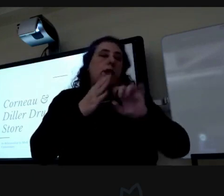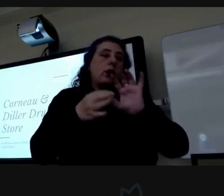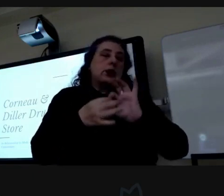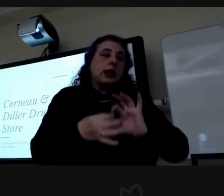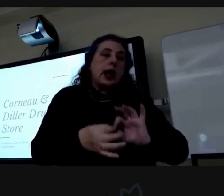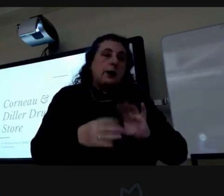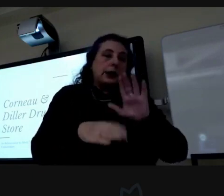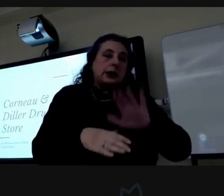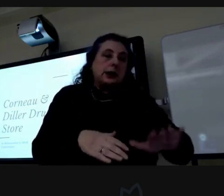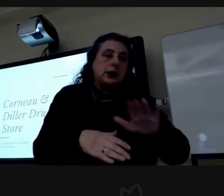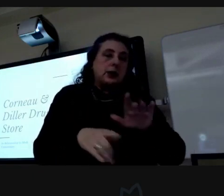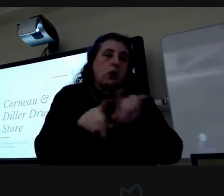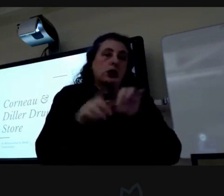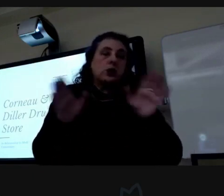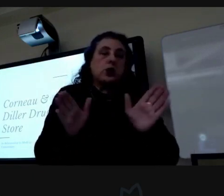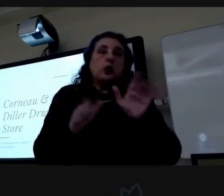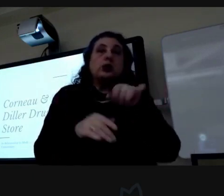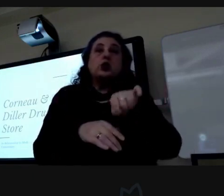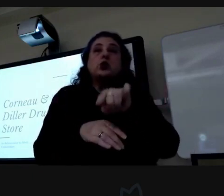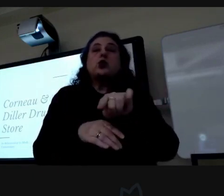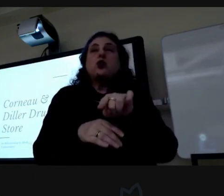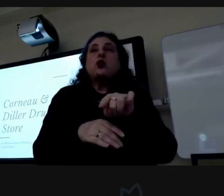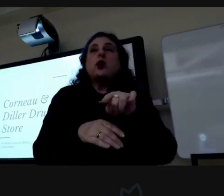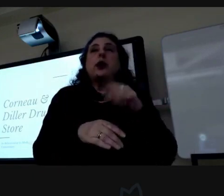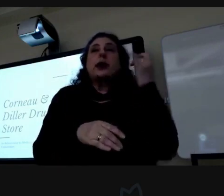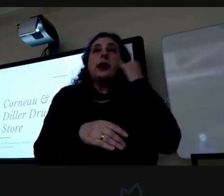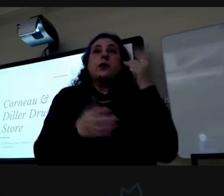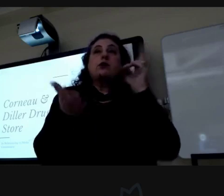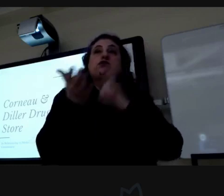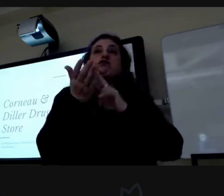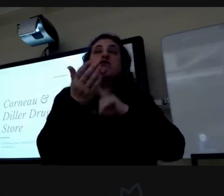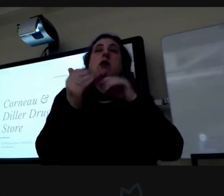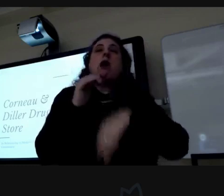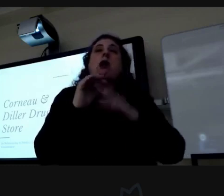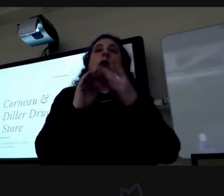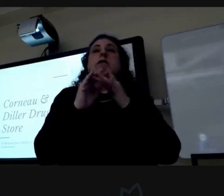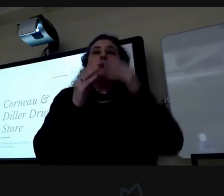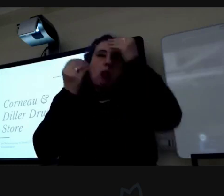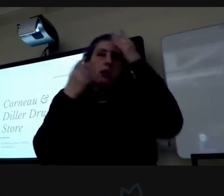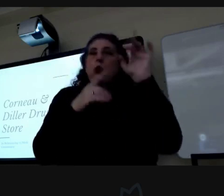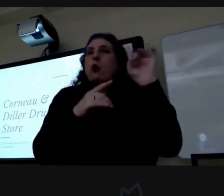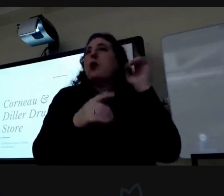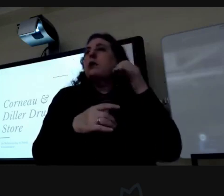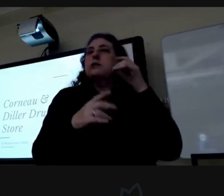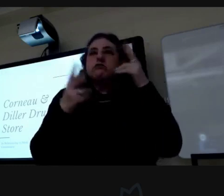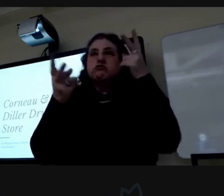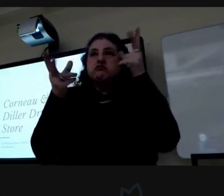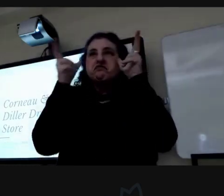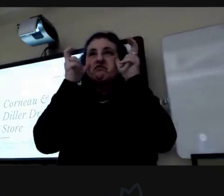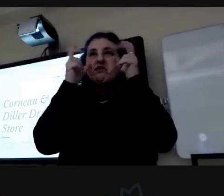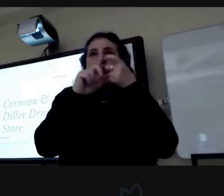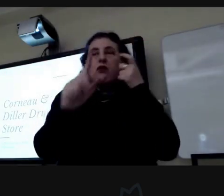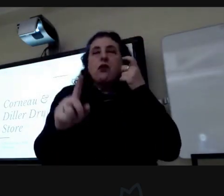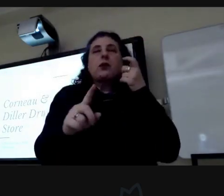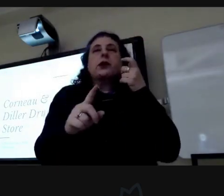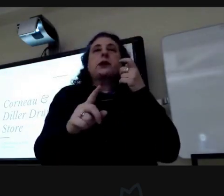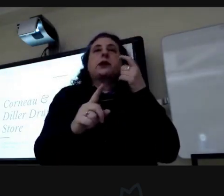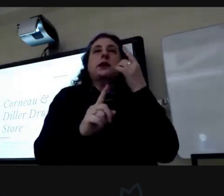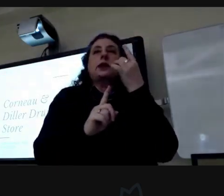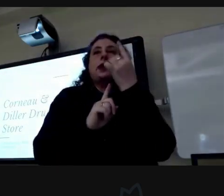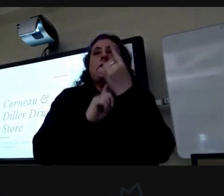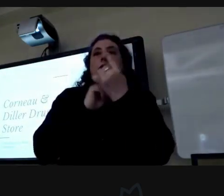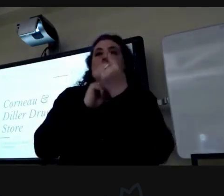the comments section we also encourage you to if you're tuning in online let us know where you're watching from this afternoon and those in person